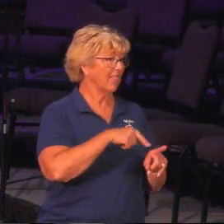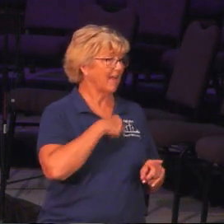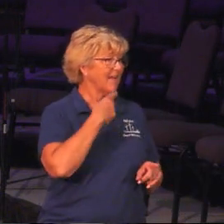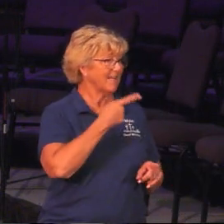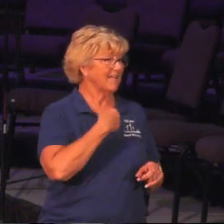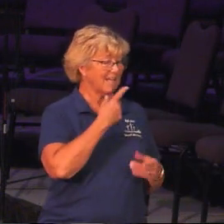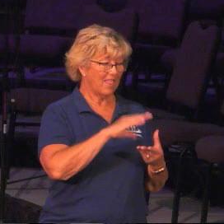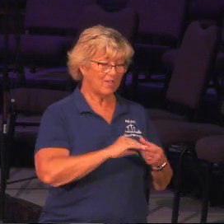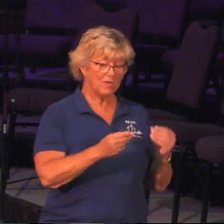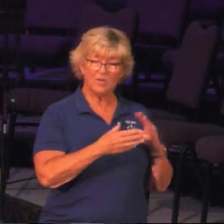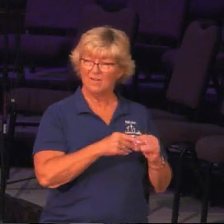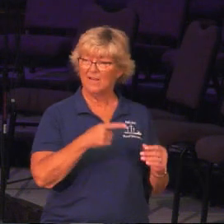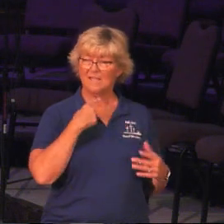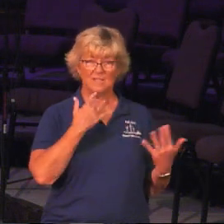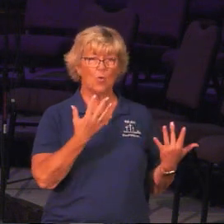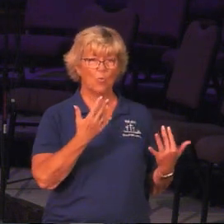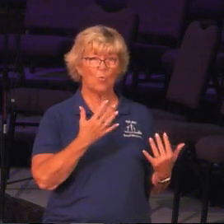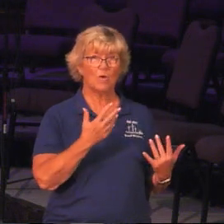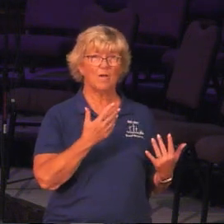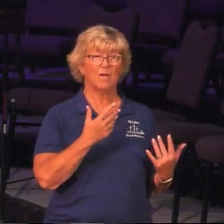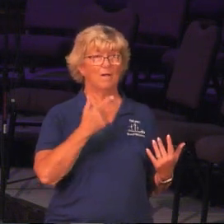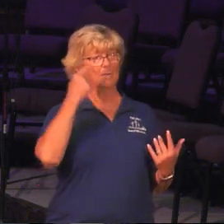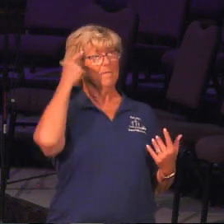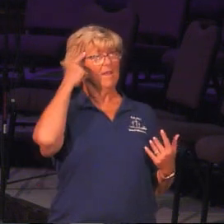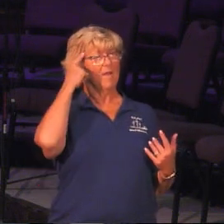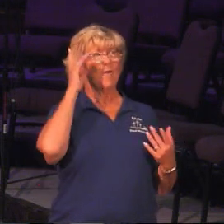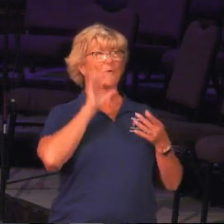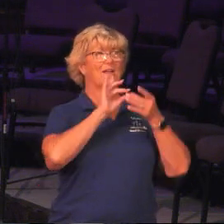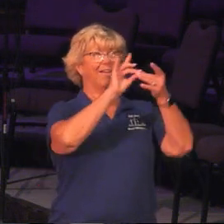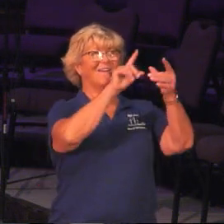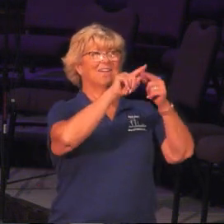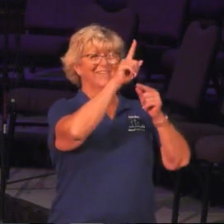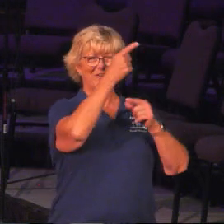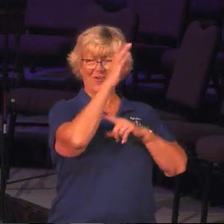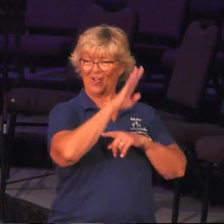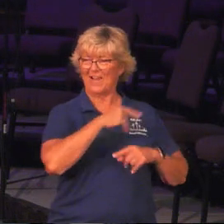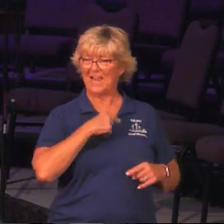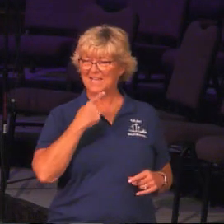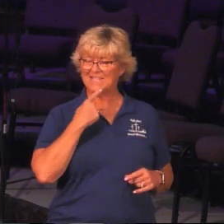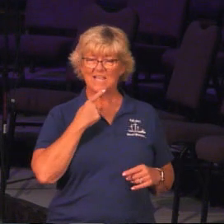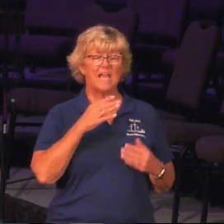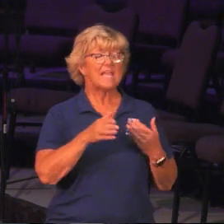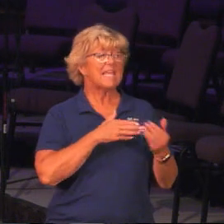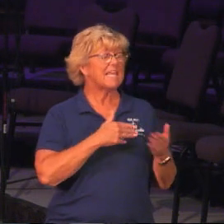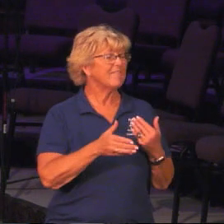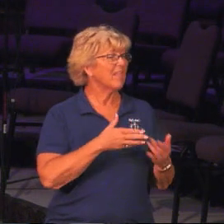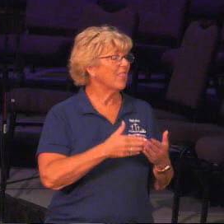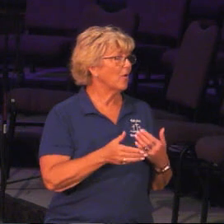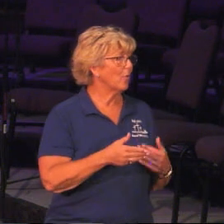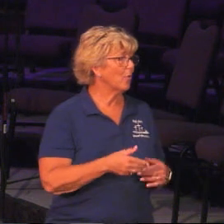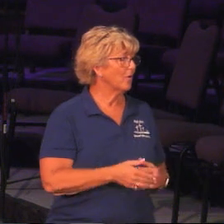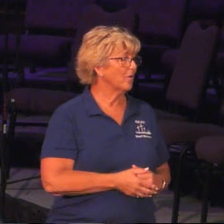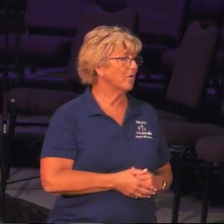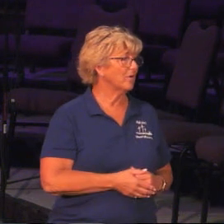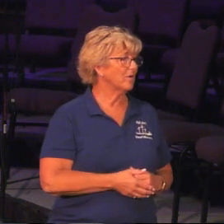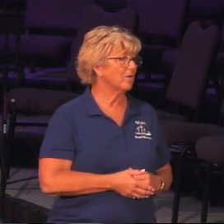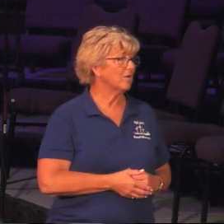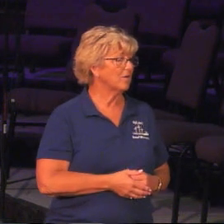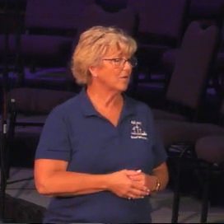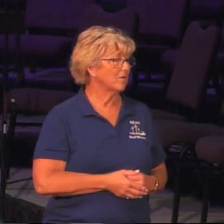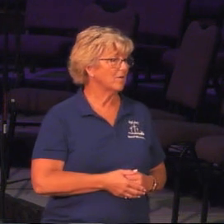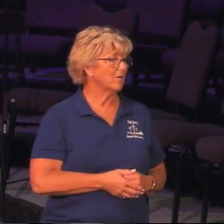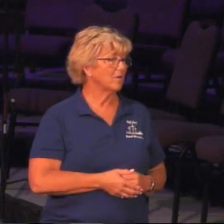as I told the story, I'm like, hold on, there is a crimson thread here. And I said, you know, even though she